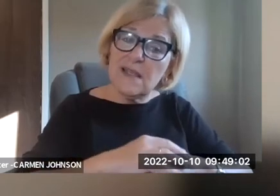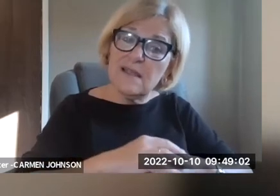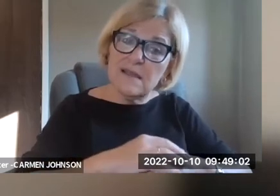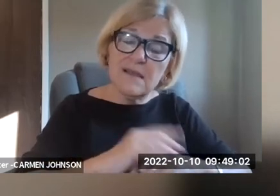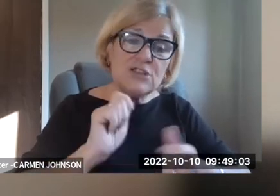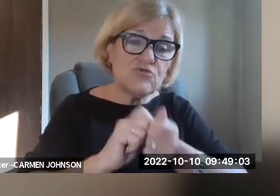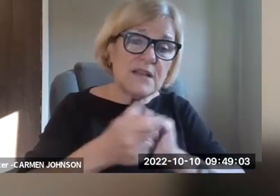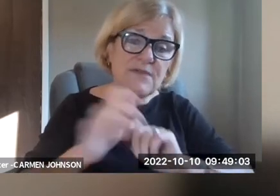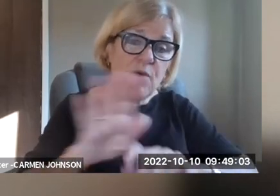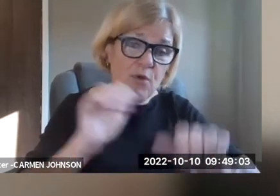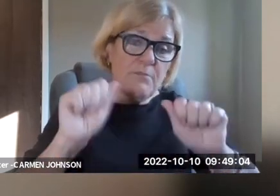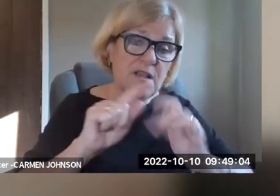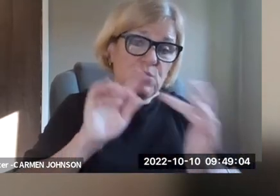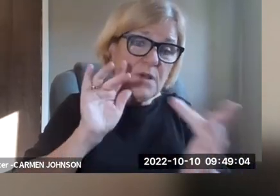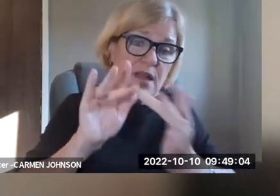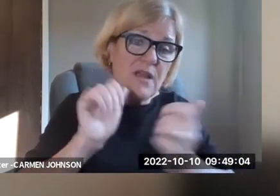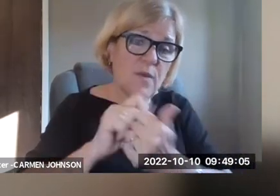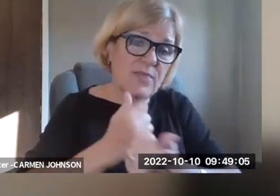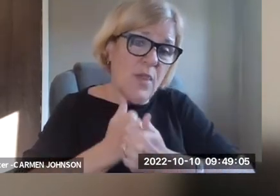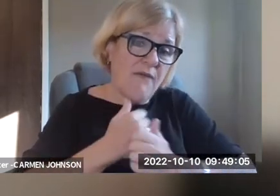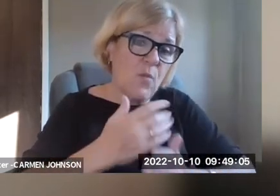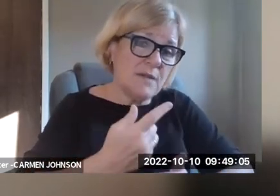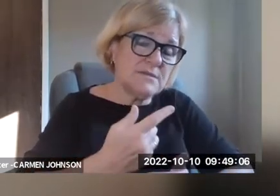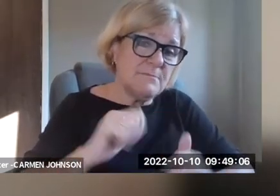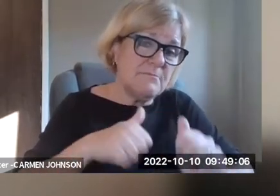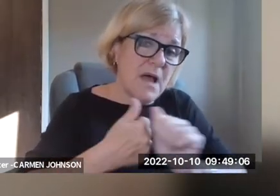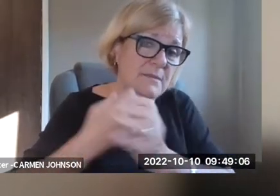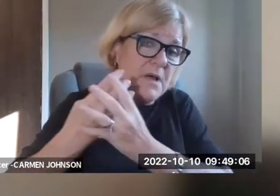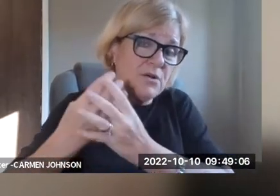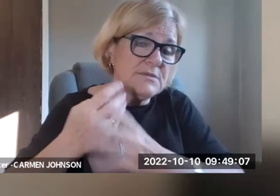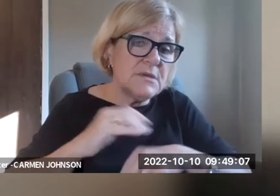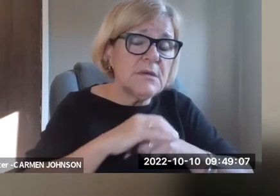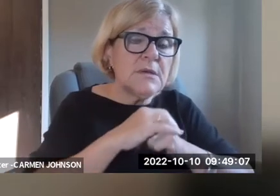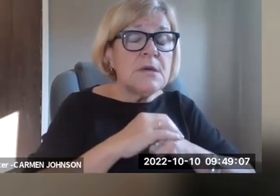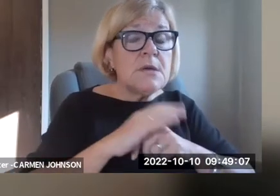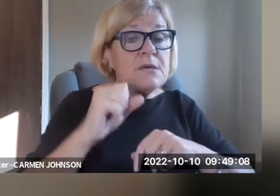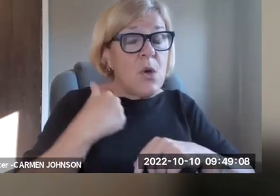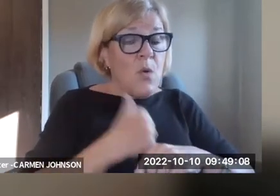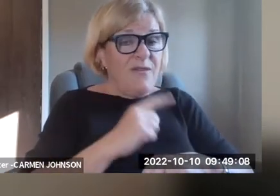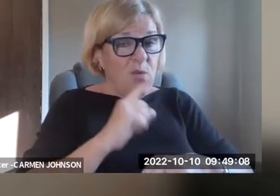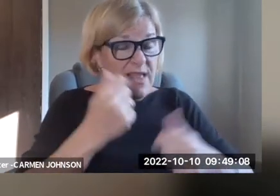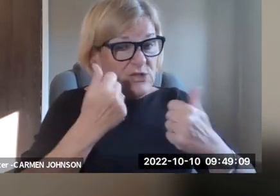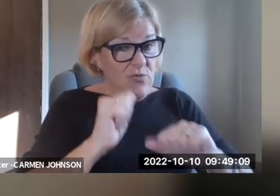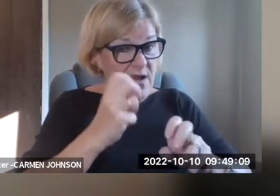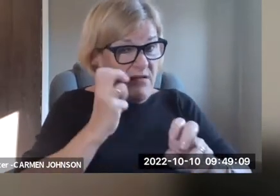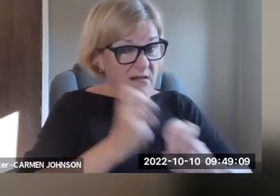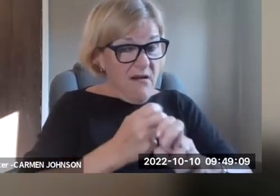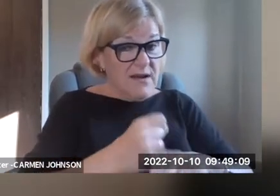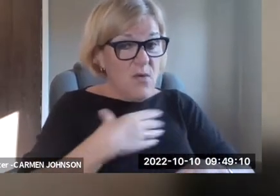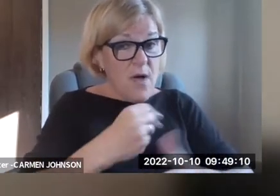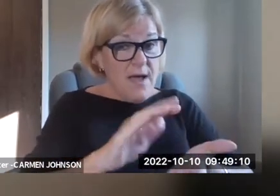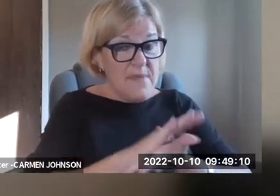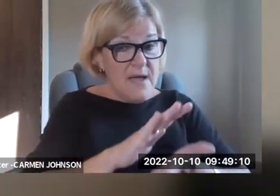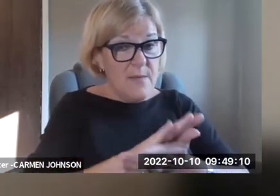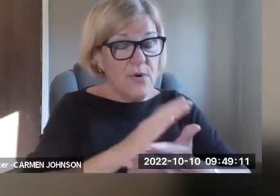who can speak, but don't hear very well, that's a technology that can really transform their ability to connect with their loved ones